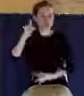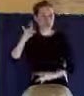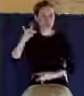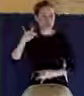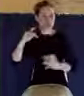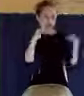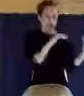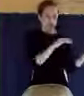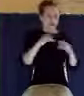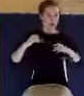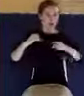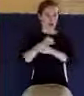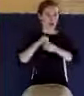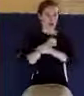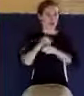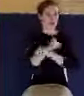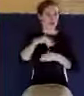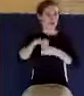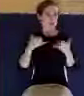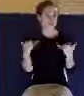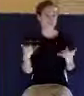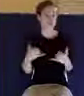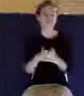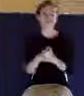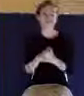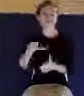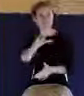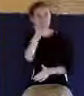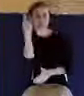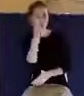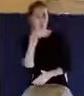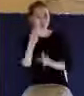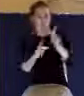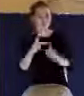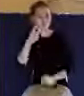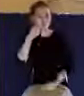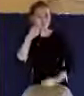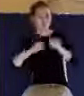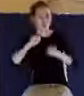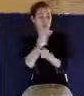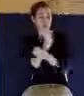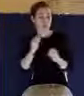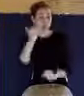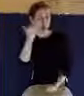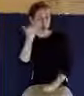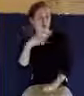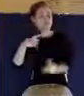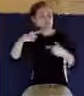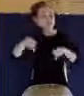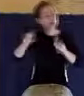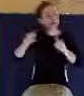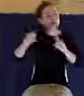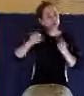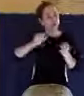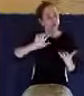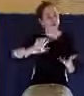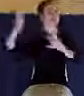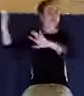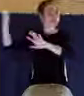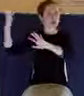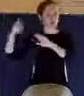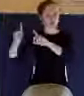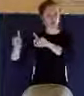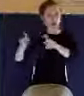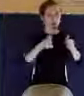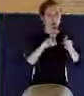why people doubt their salvation is because they don't see God's hand in their trials. When something bad happens, they say something